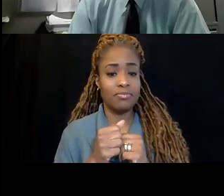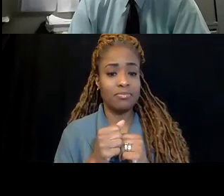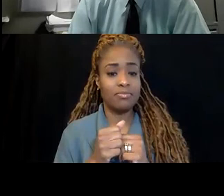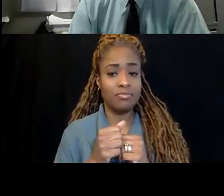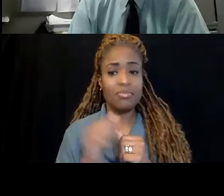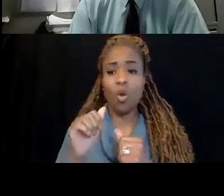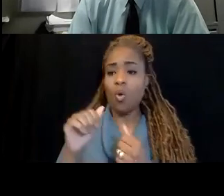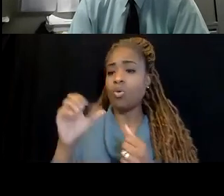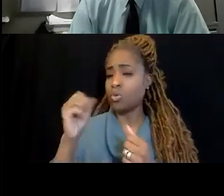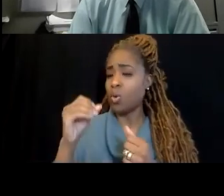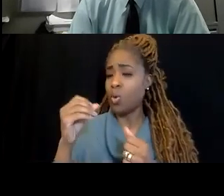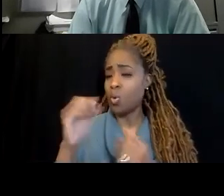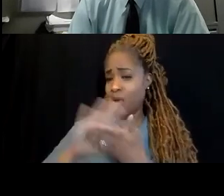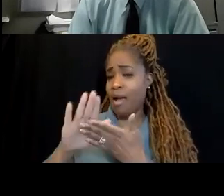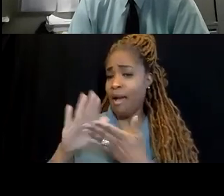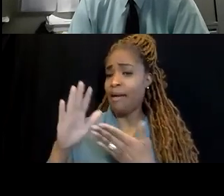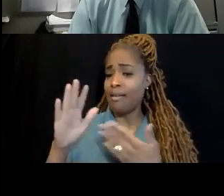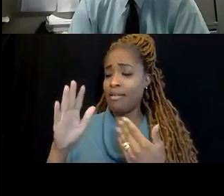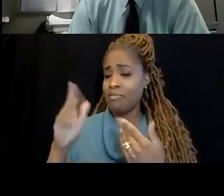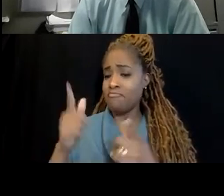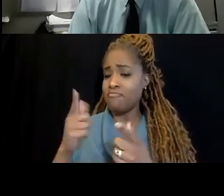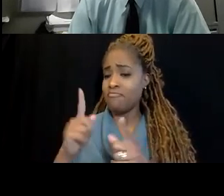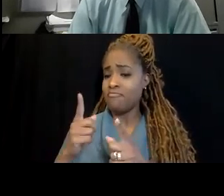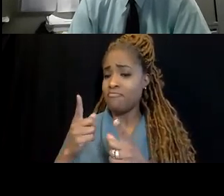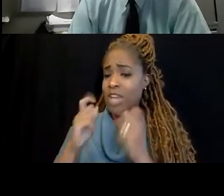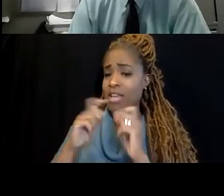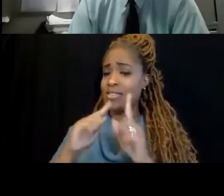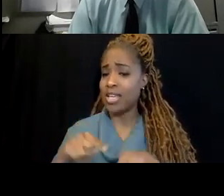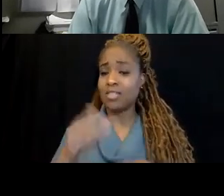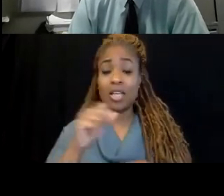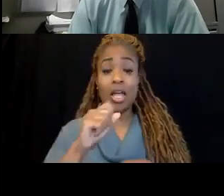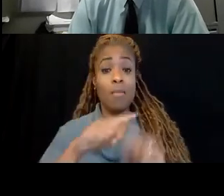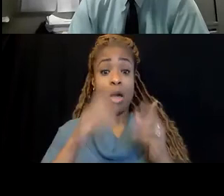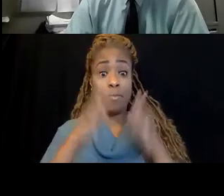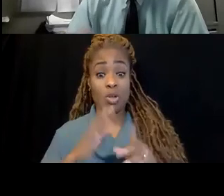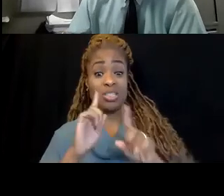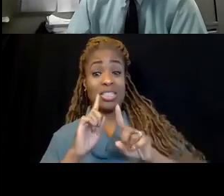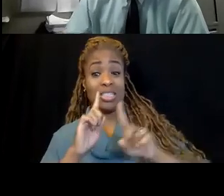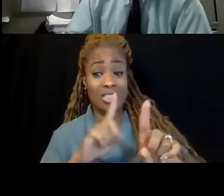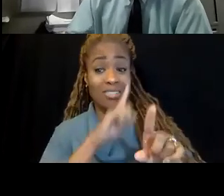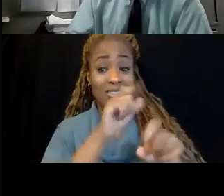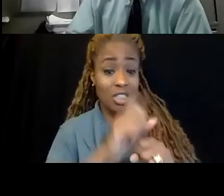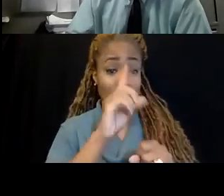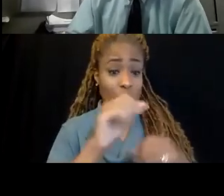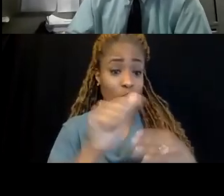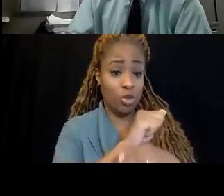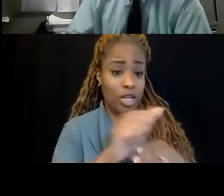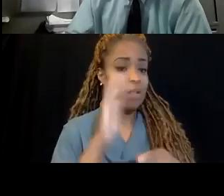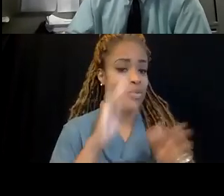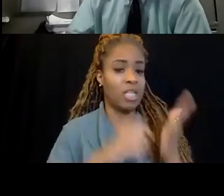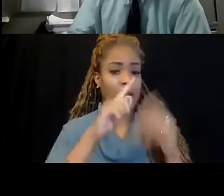pretty quick turnaround time. Yes. But getting someone out to actually do some training is going to take a little bit longer.